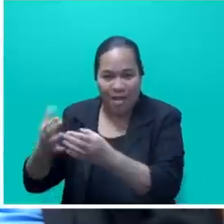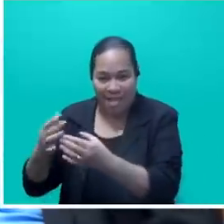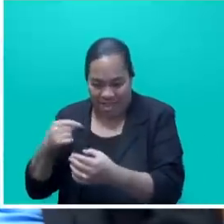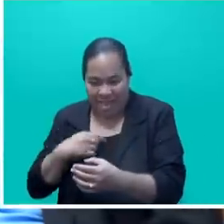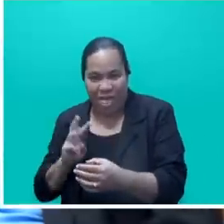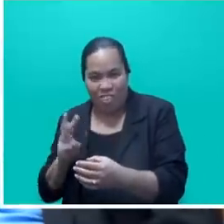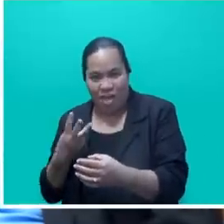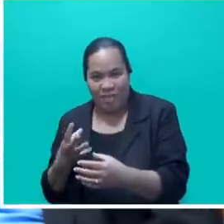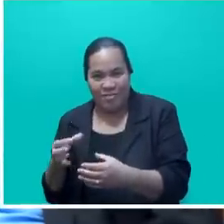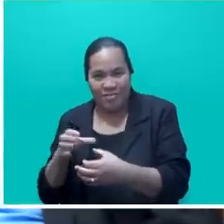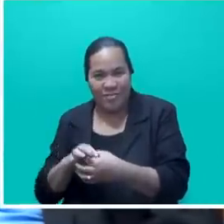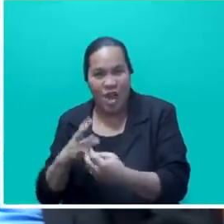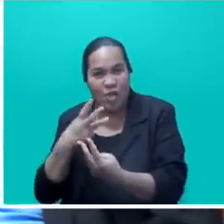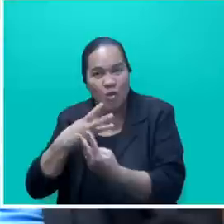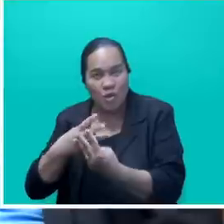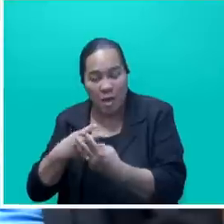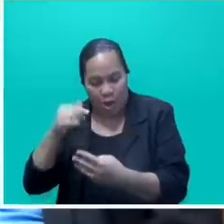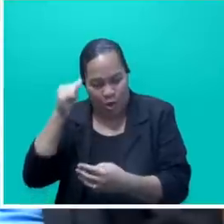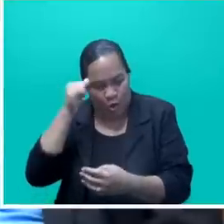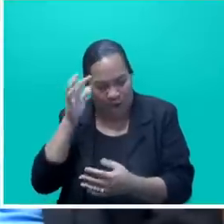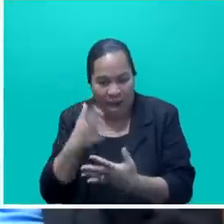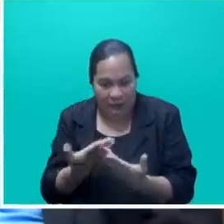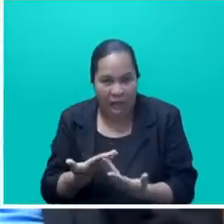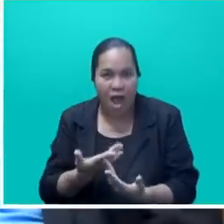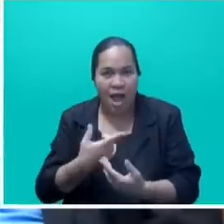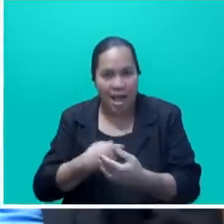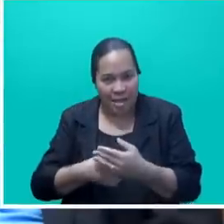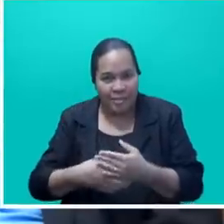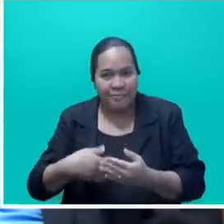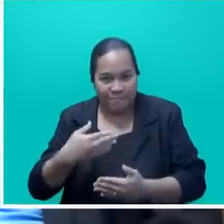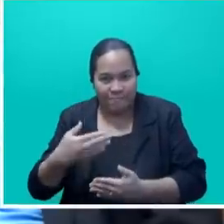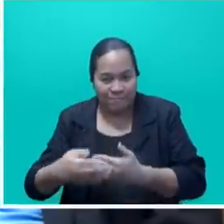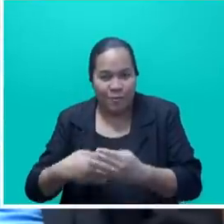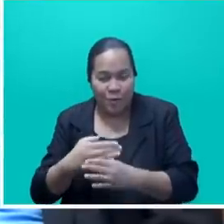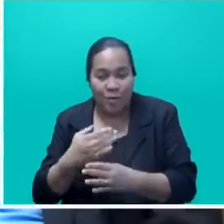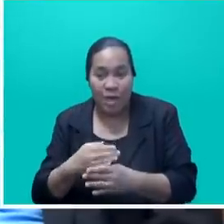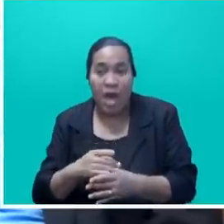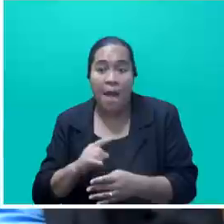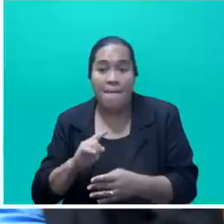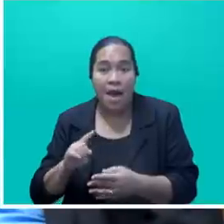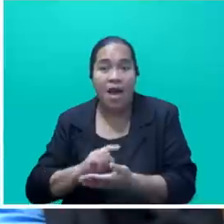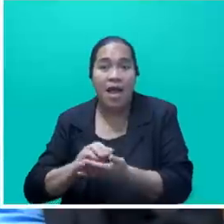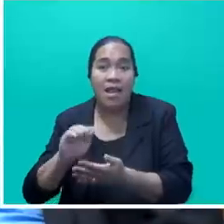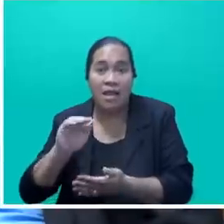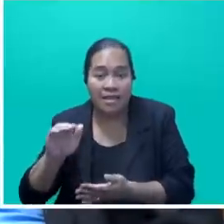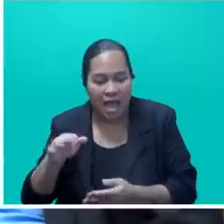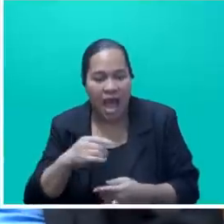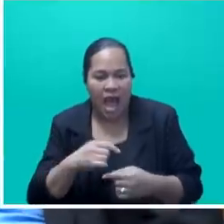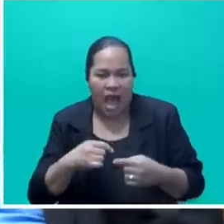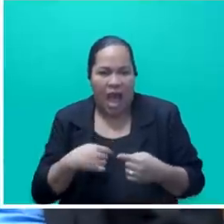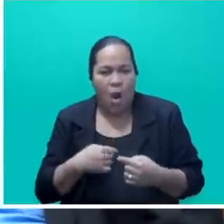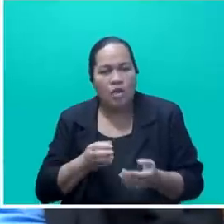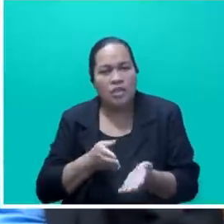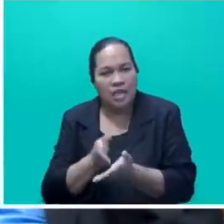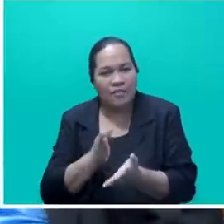all the effort is starting to pay, and in time, this will be measured by our delivery. So I take this